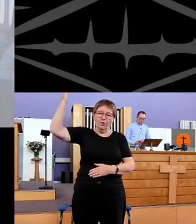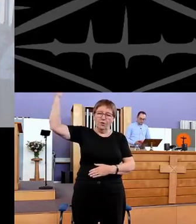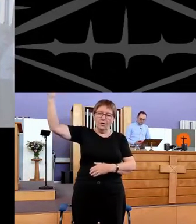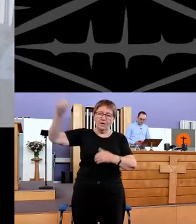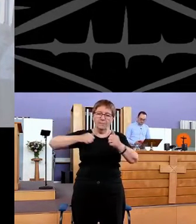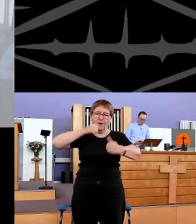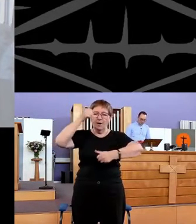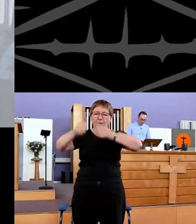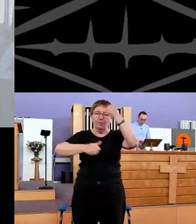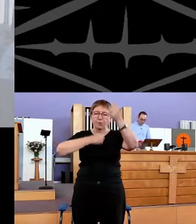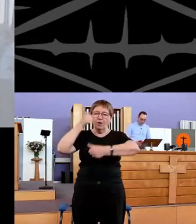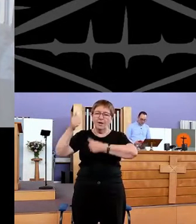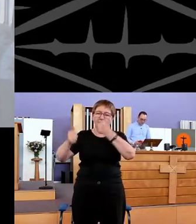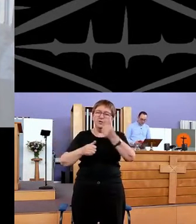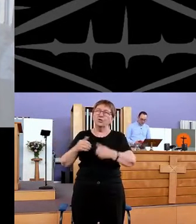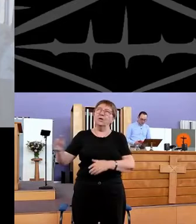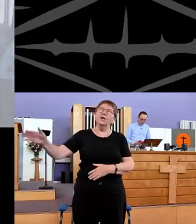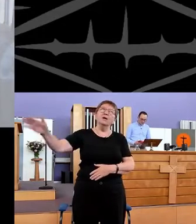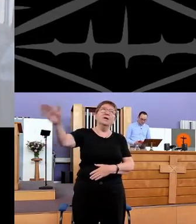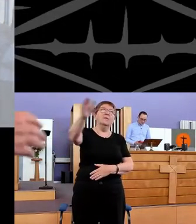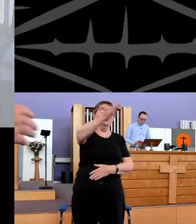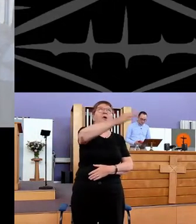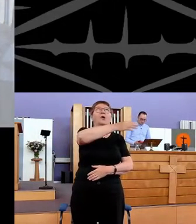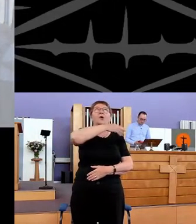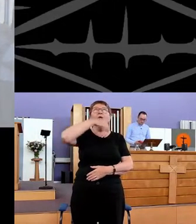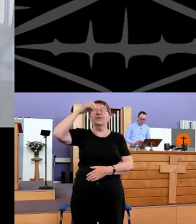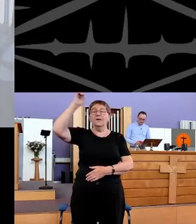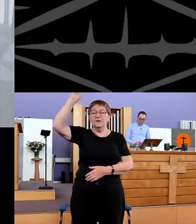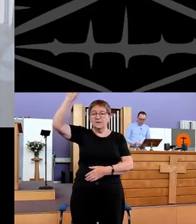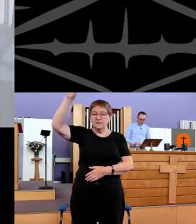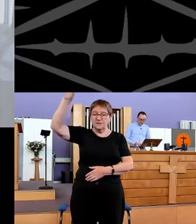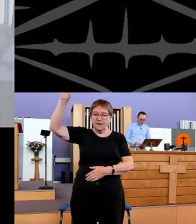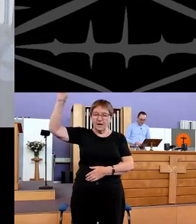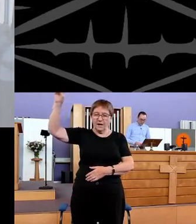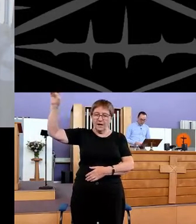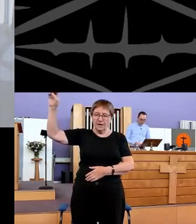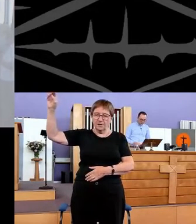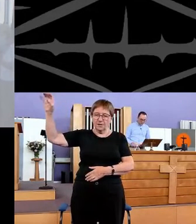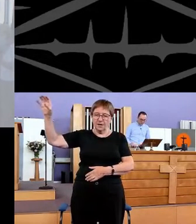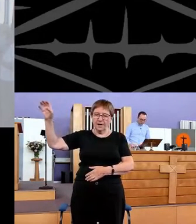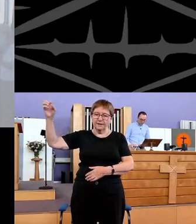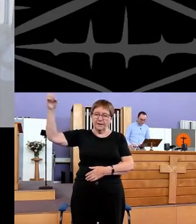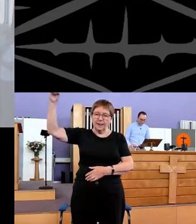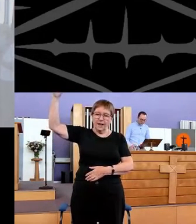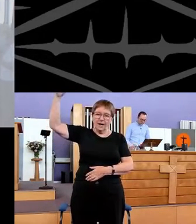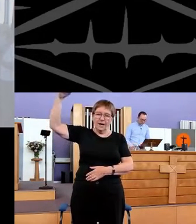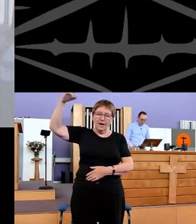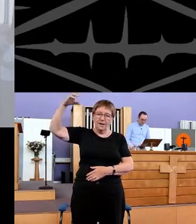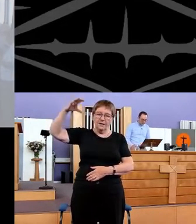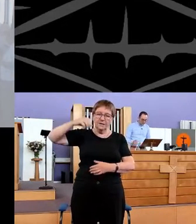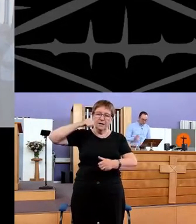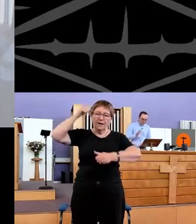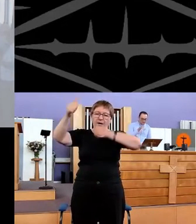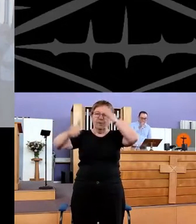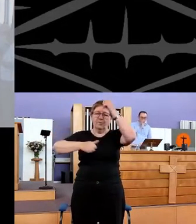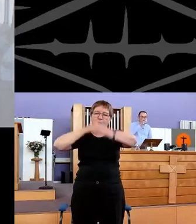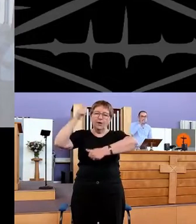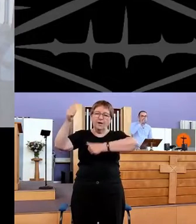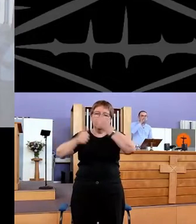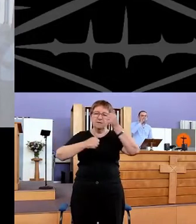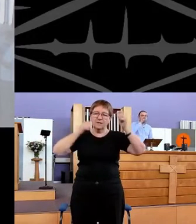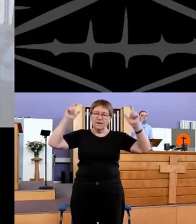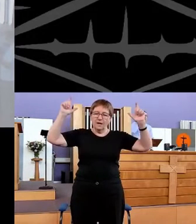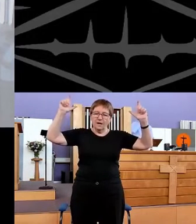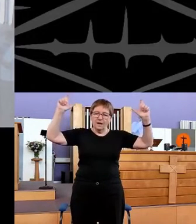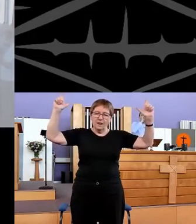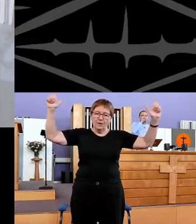Him. Praise Him, all ye stars and light. Praise